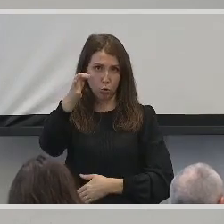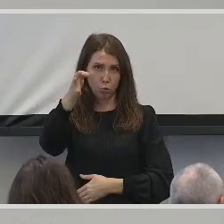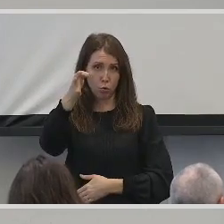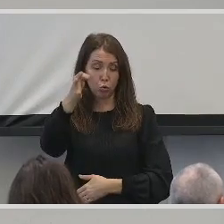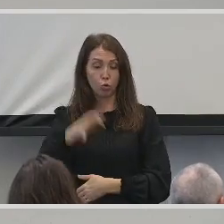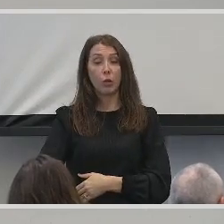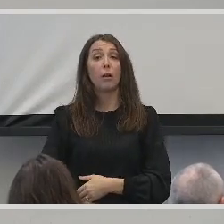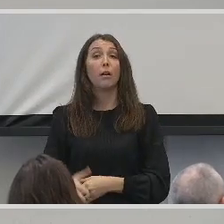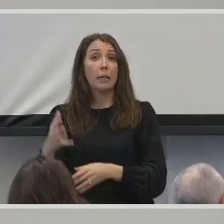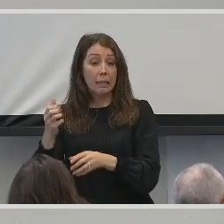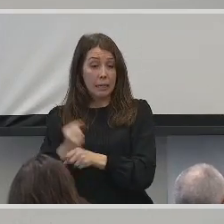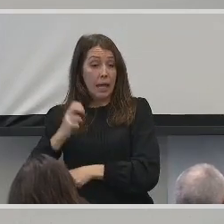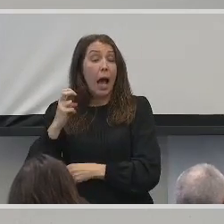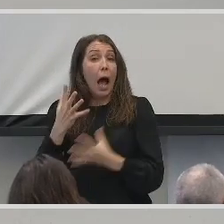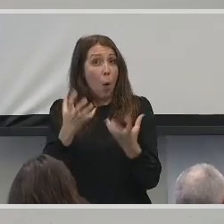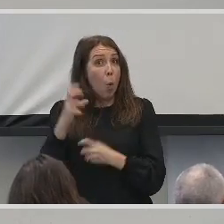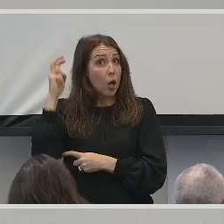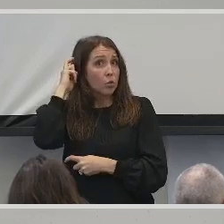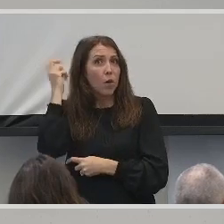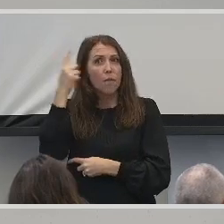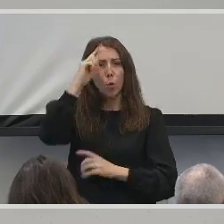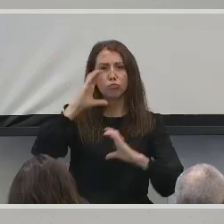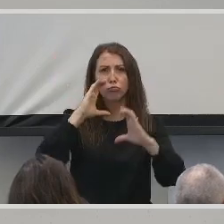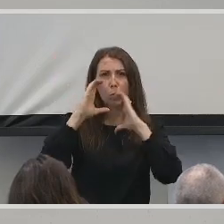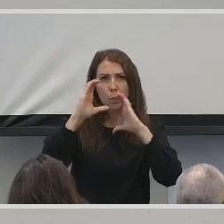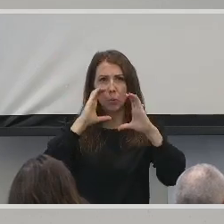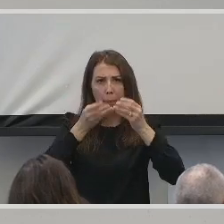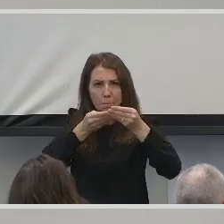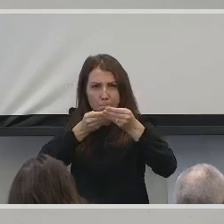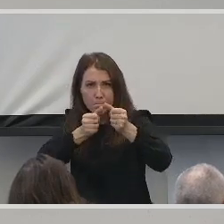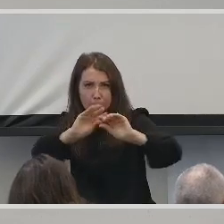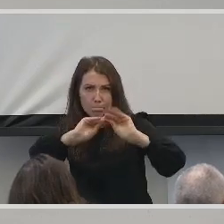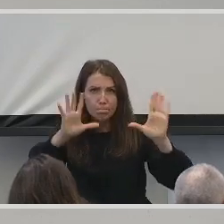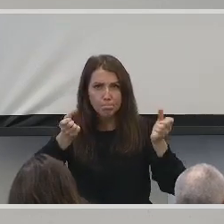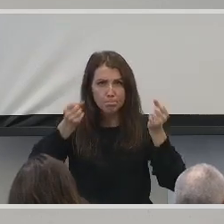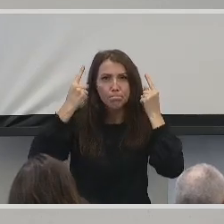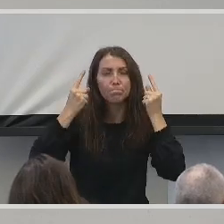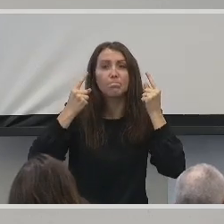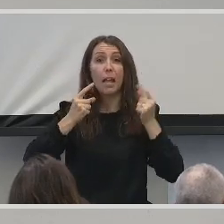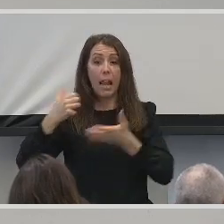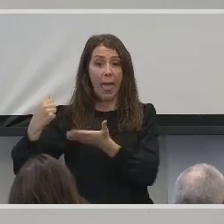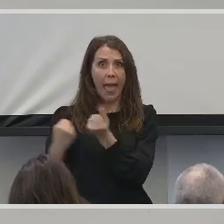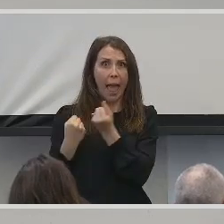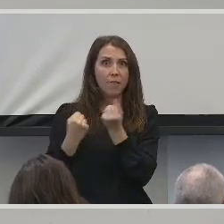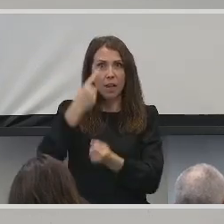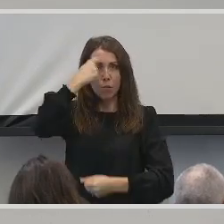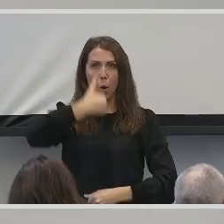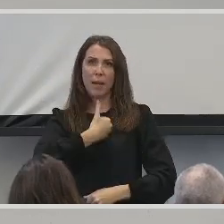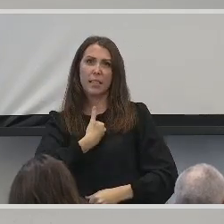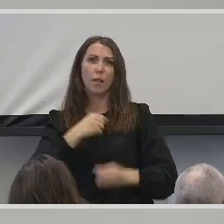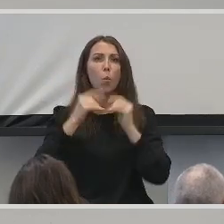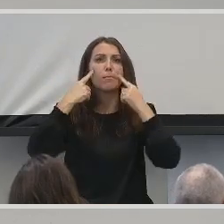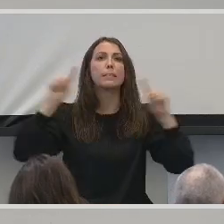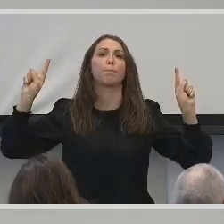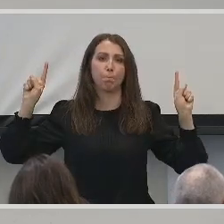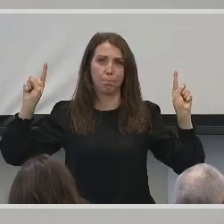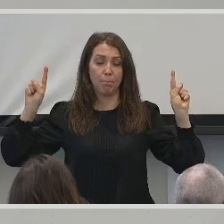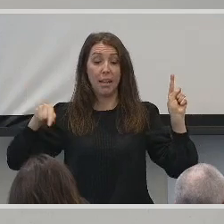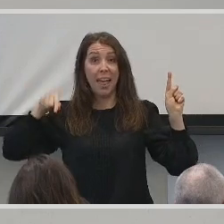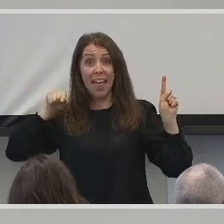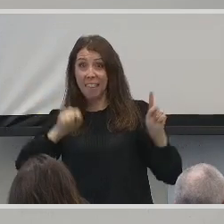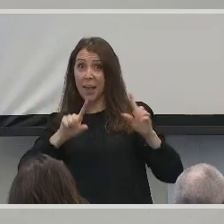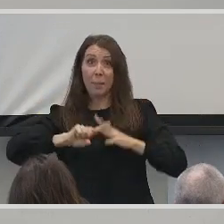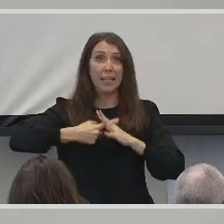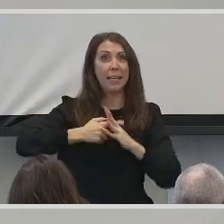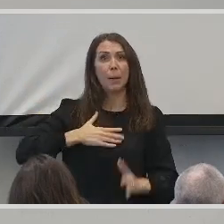a cochlear implant to communicate with people without a lot of repetition and to advocate for myself more effectively. This marks the beginning of my